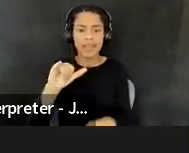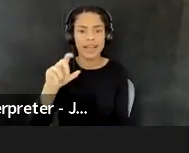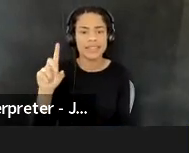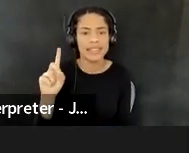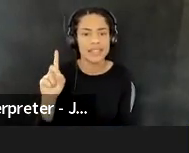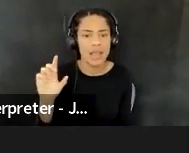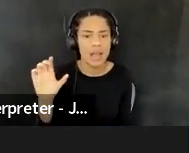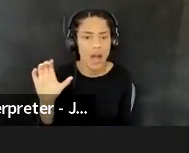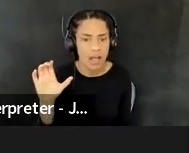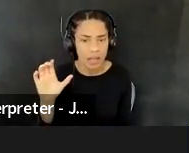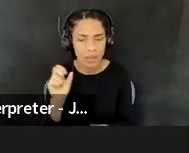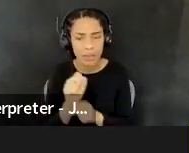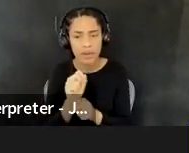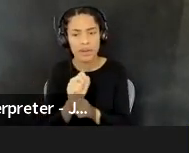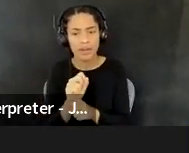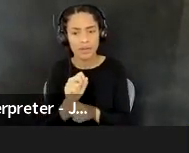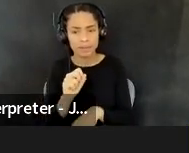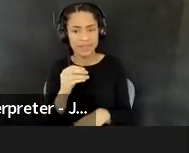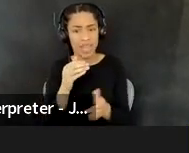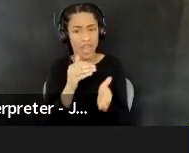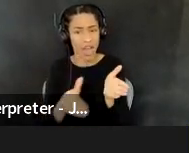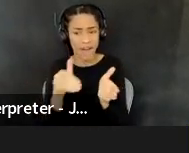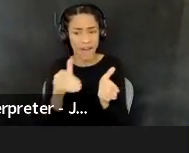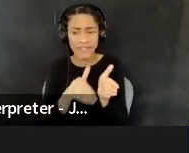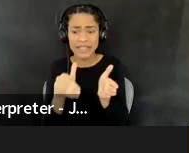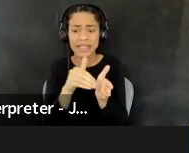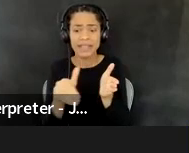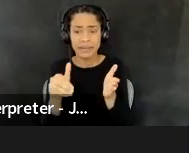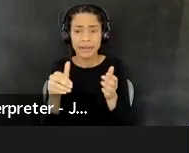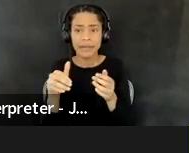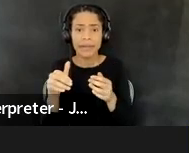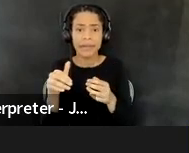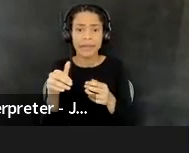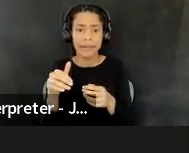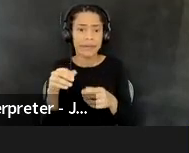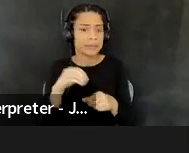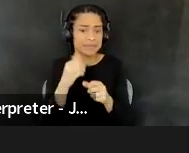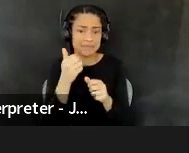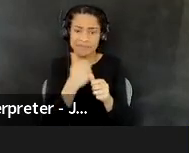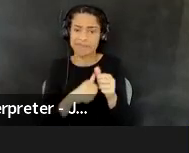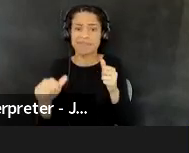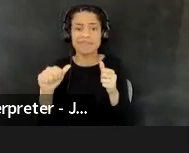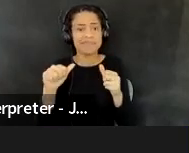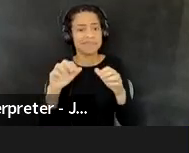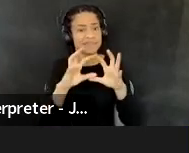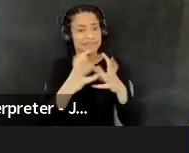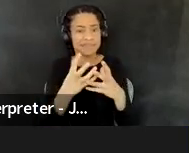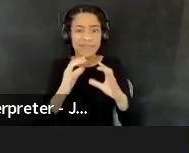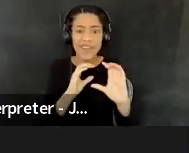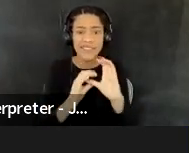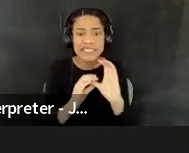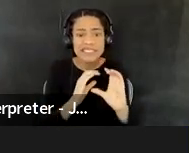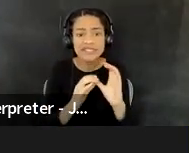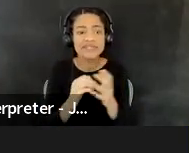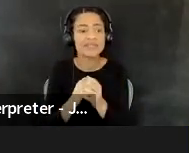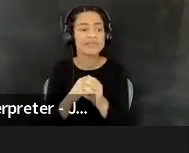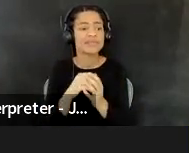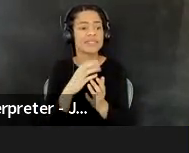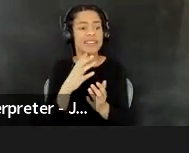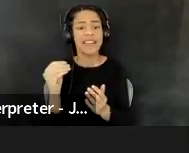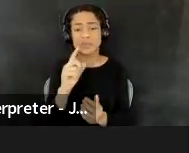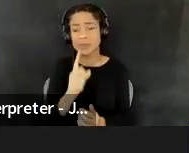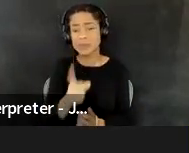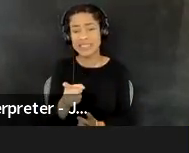And so, you know, oftentimes in, um, institutional conversations and, you know, I'll even, um,